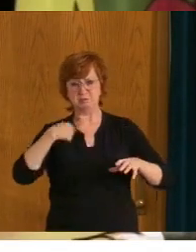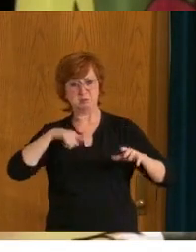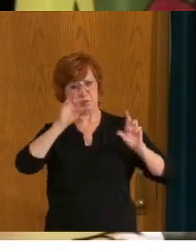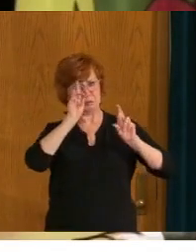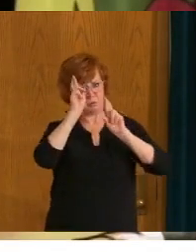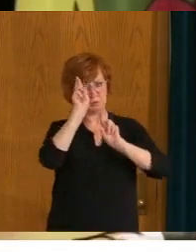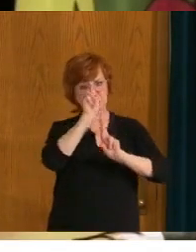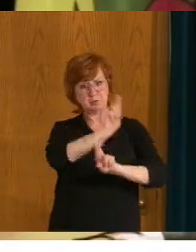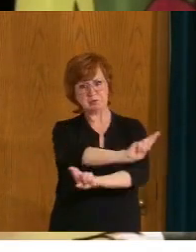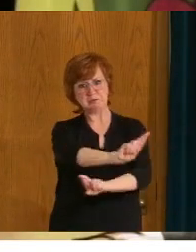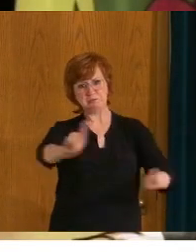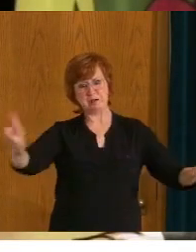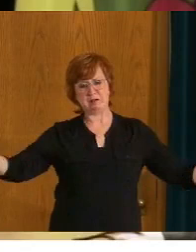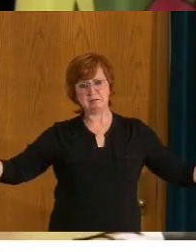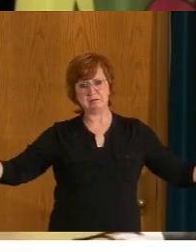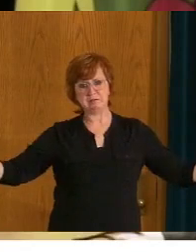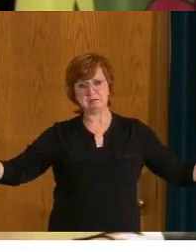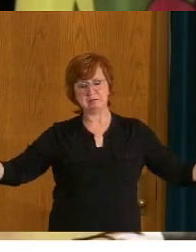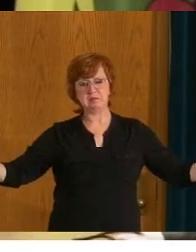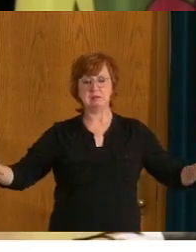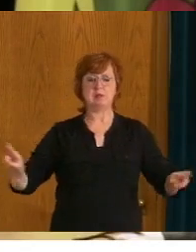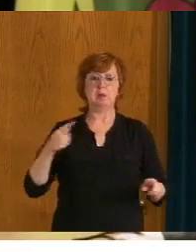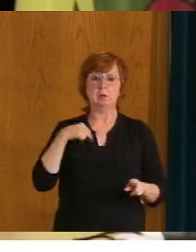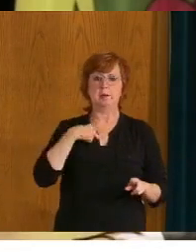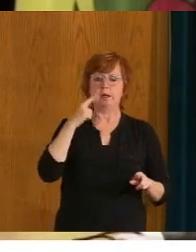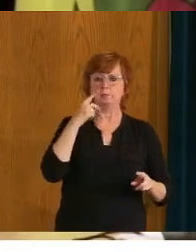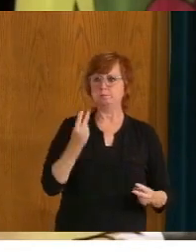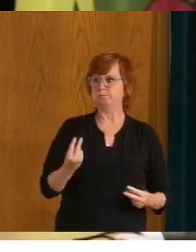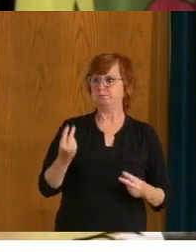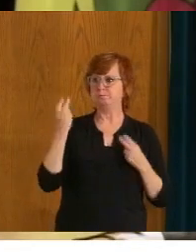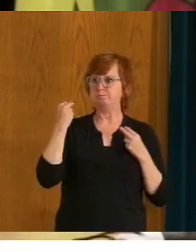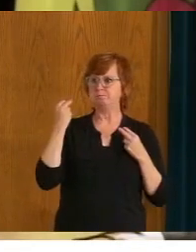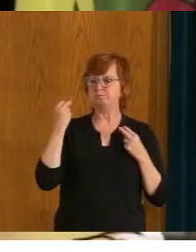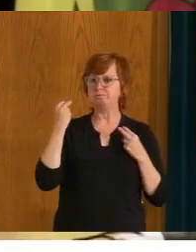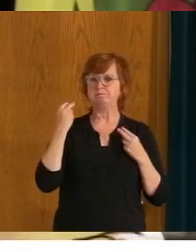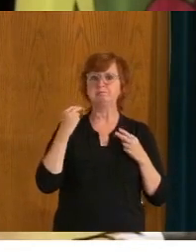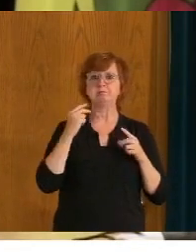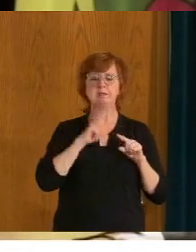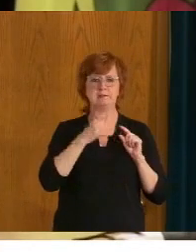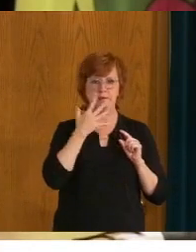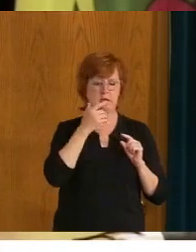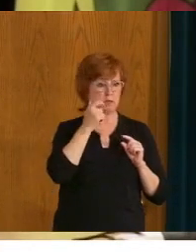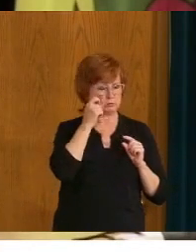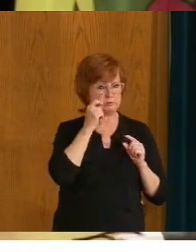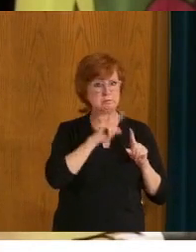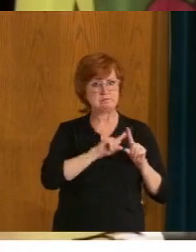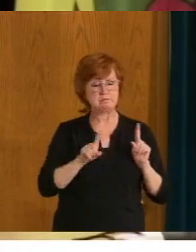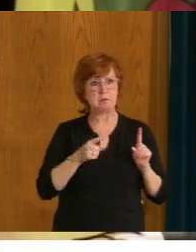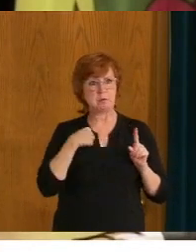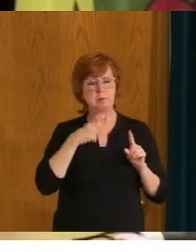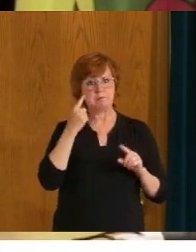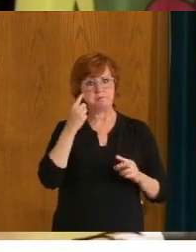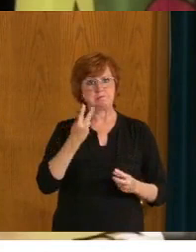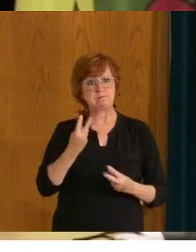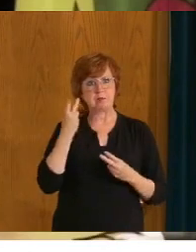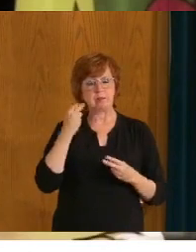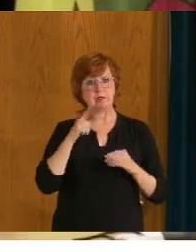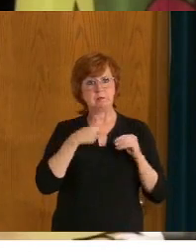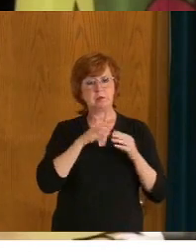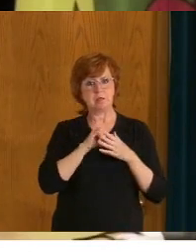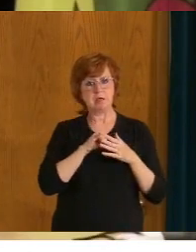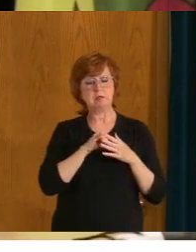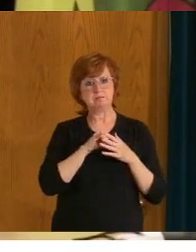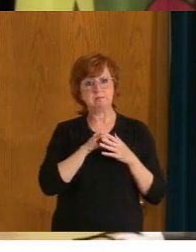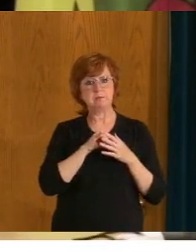to do that. When we have violated that ideal of equality and respect for everyone. We can all learn